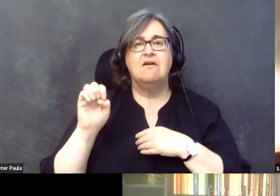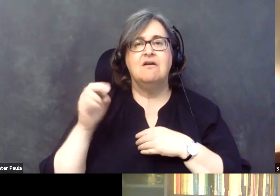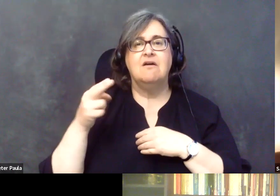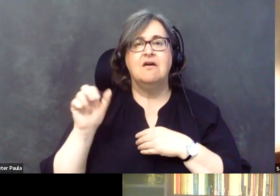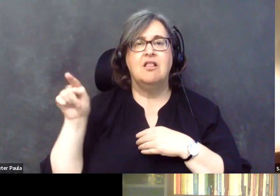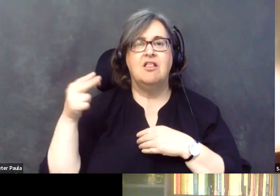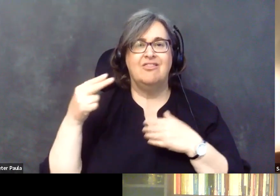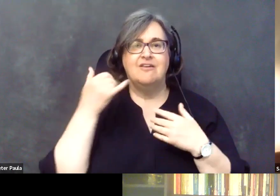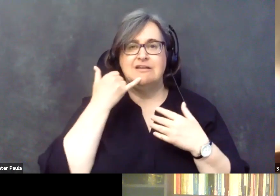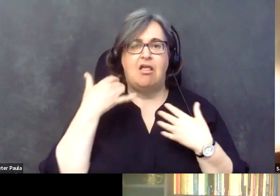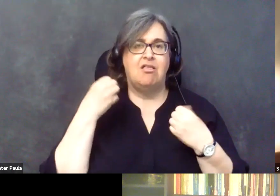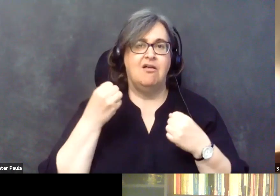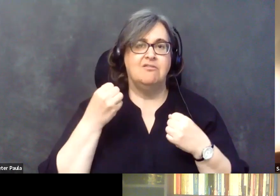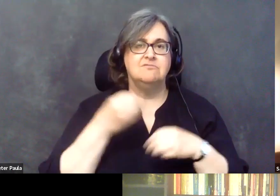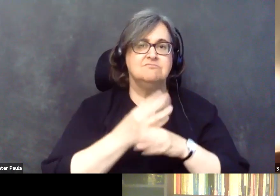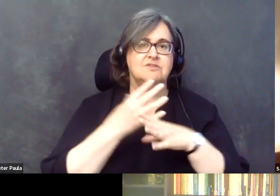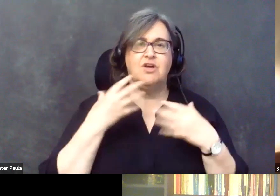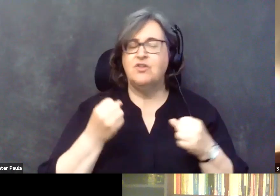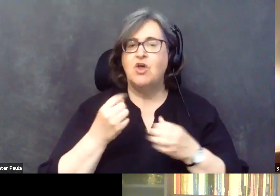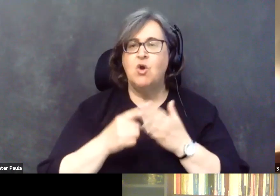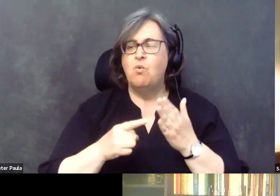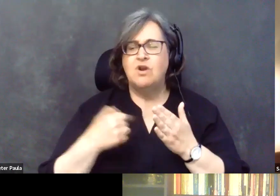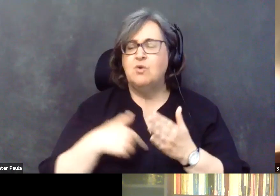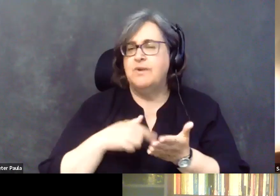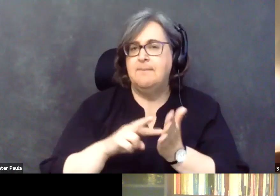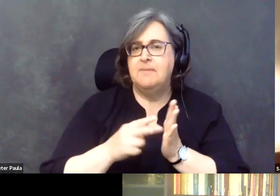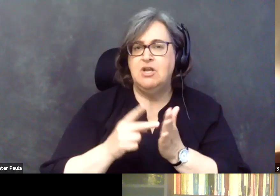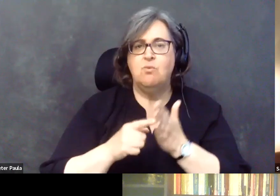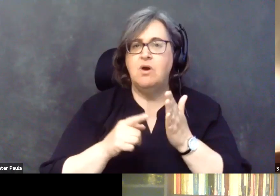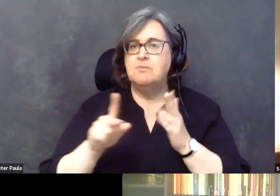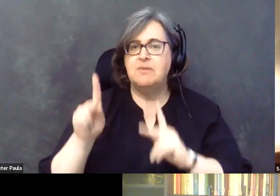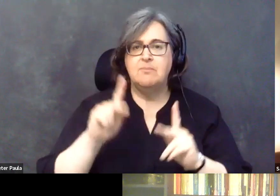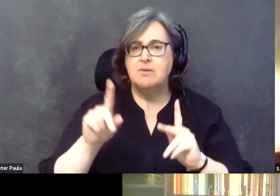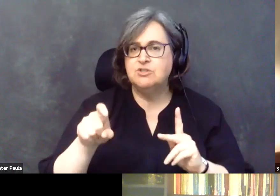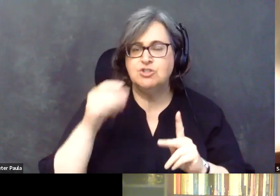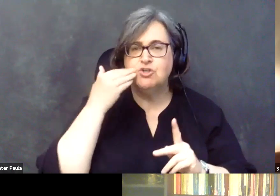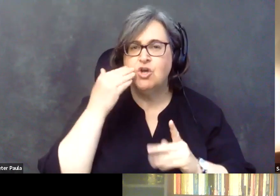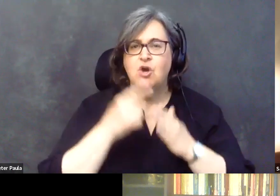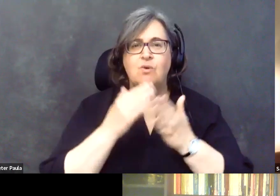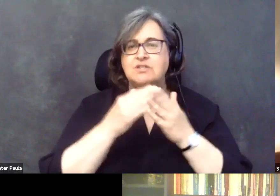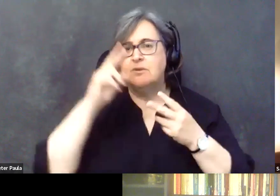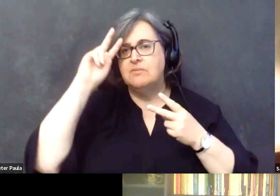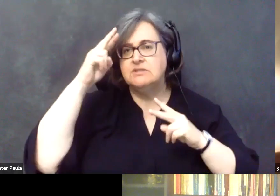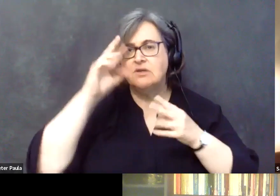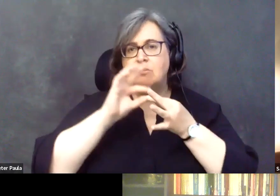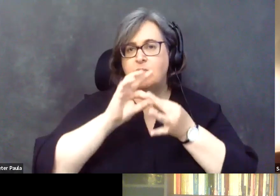about telehealth, what are we actually talking about, what people should know, what might be some common misconceptions.